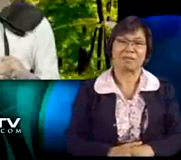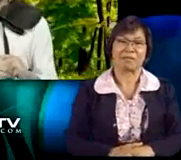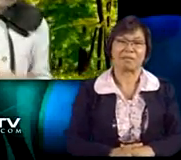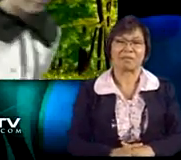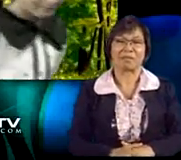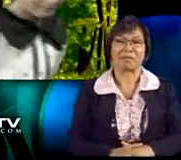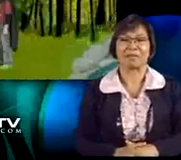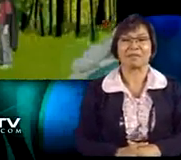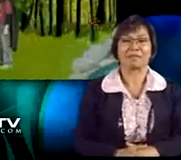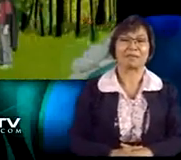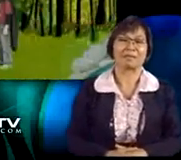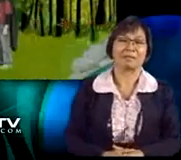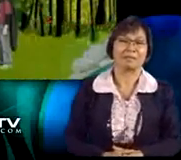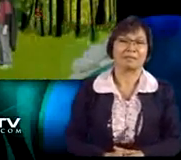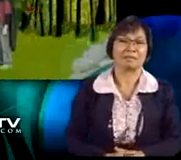Come.